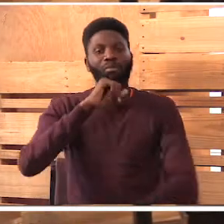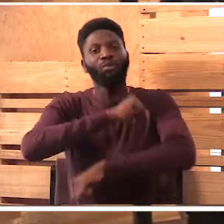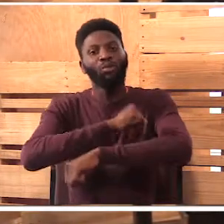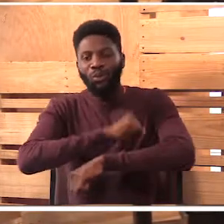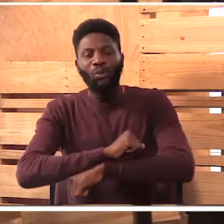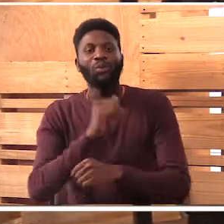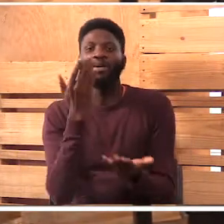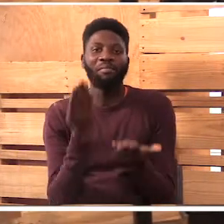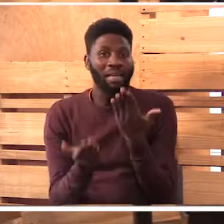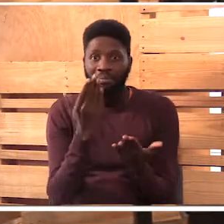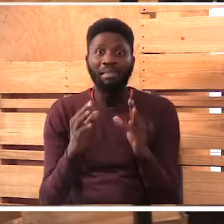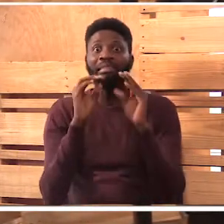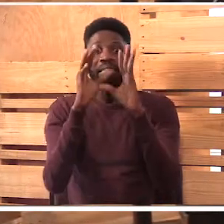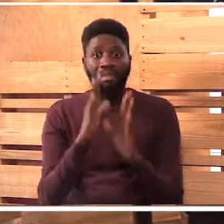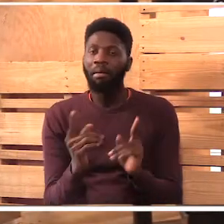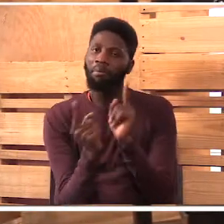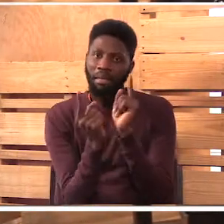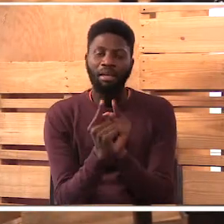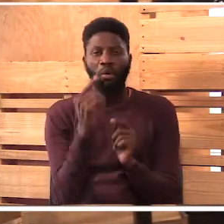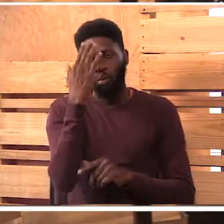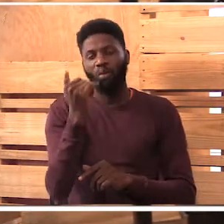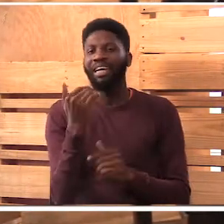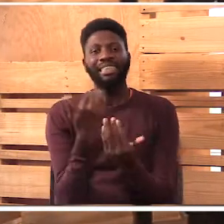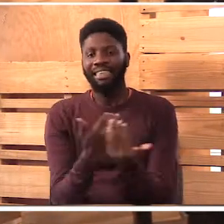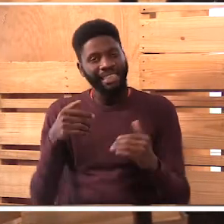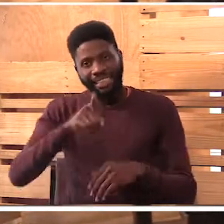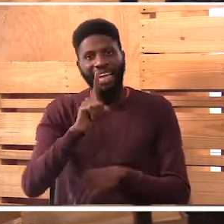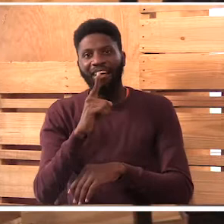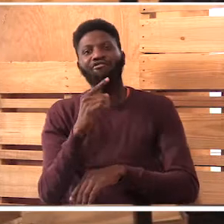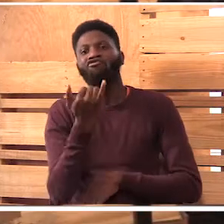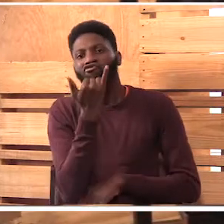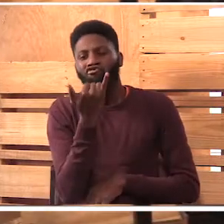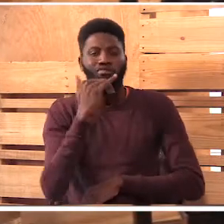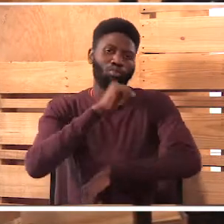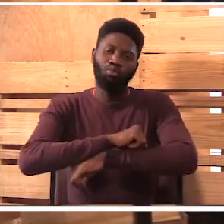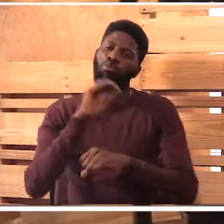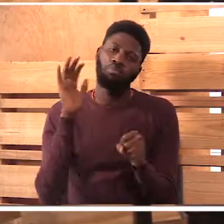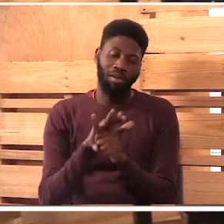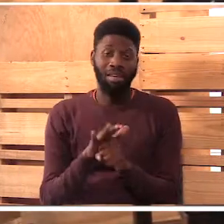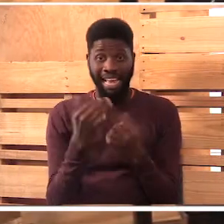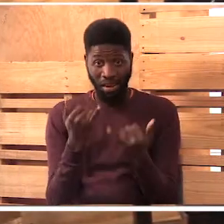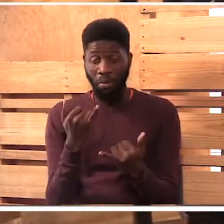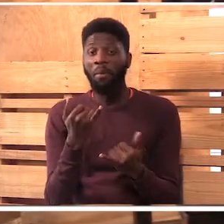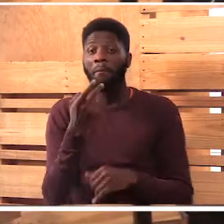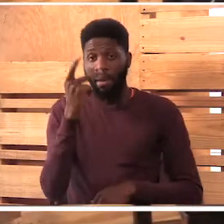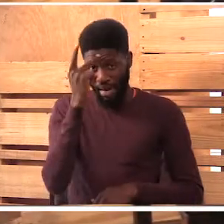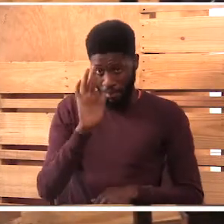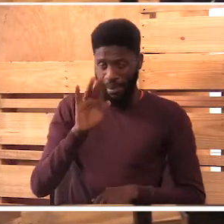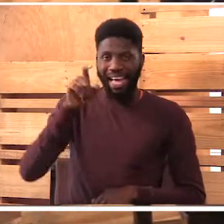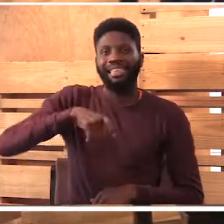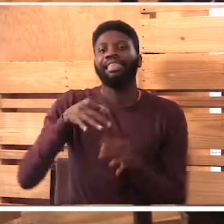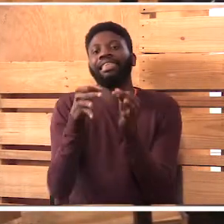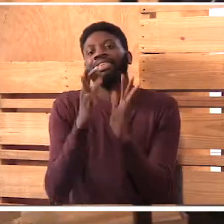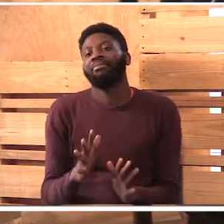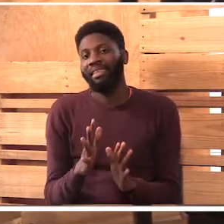and maybe see the teachers because the children have not done it right and now here your parents needs an interpreter and in such a case